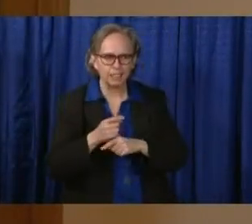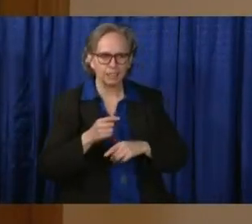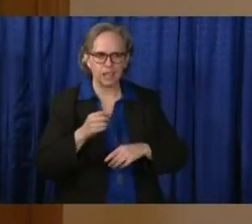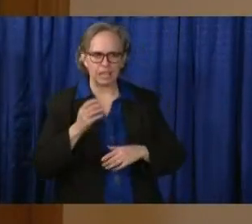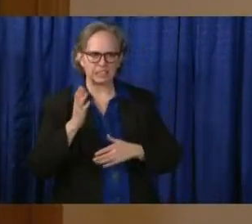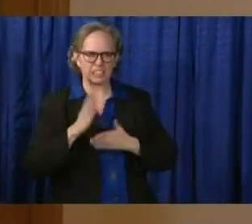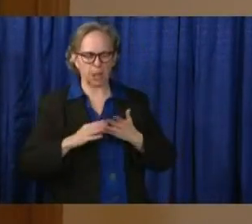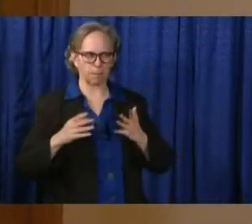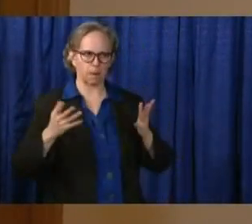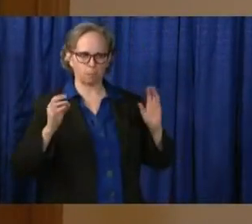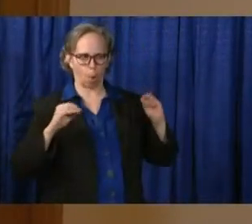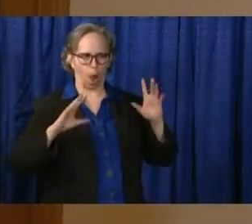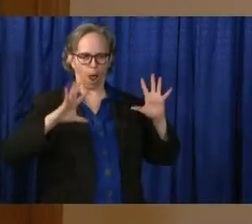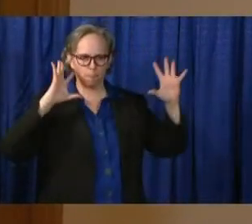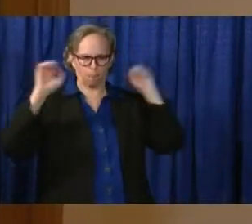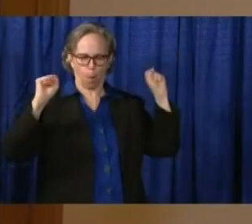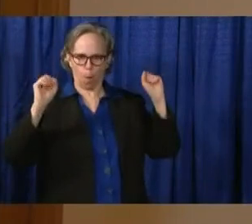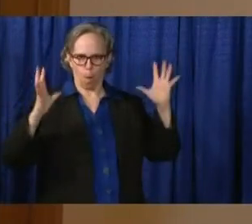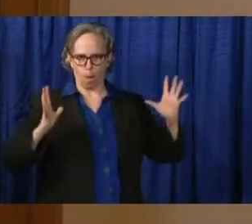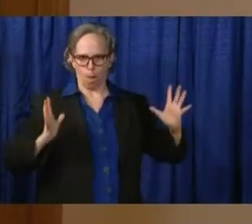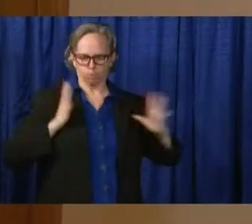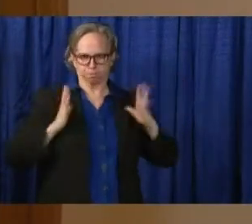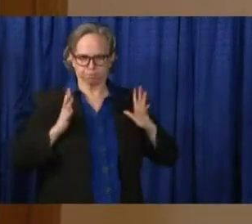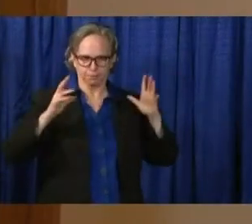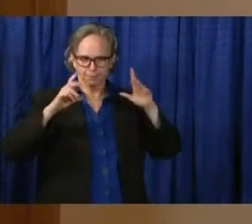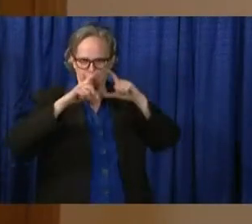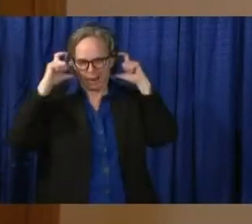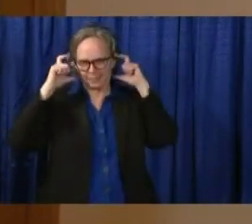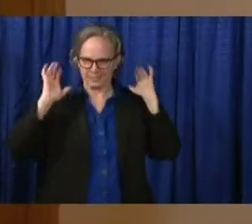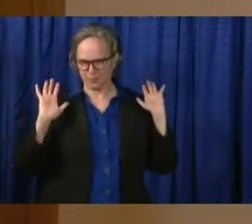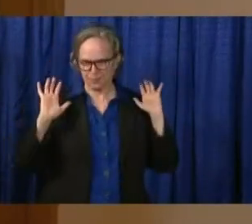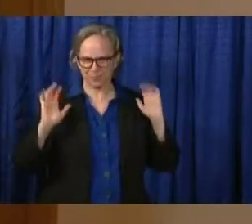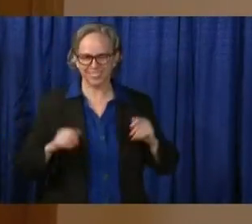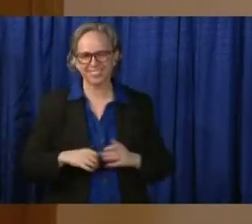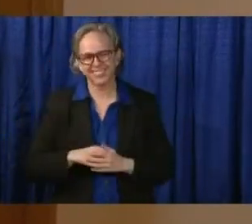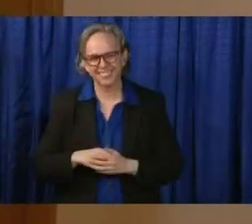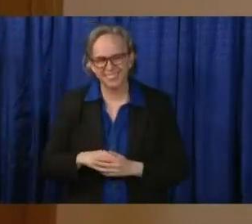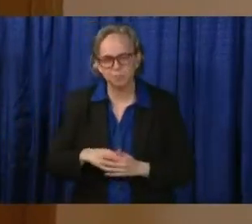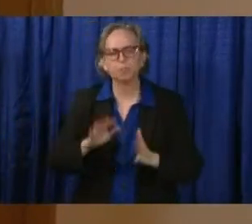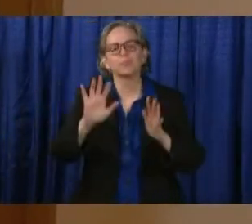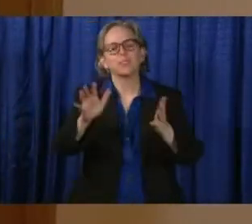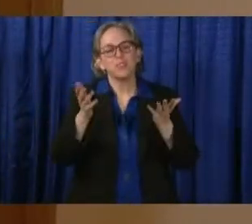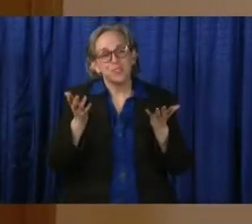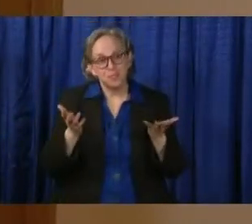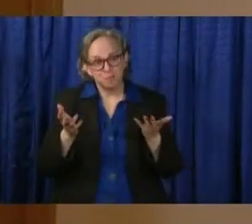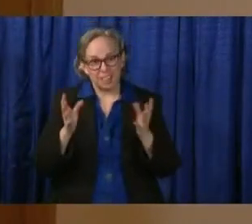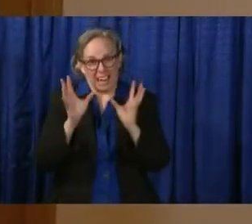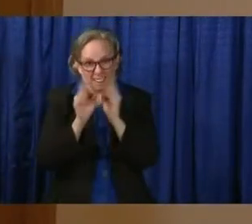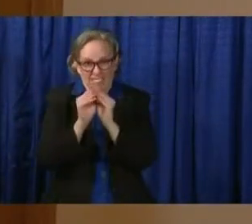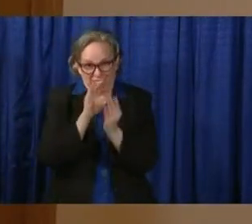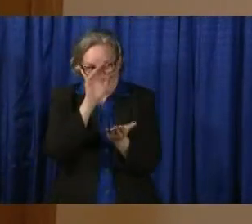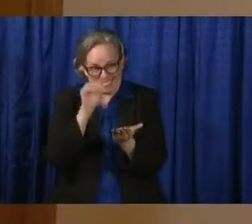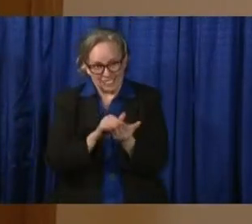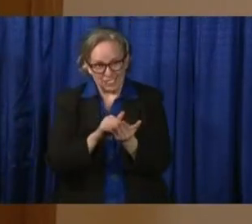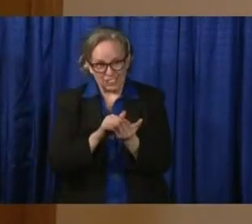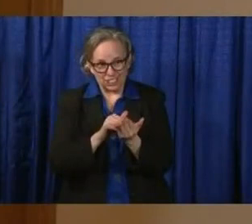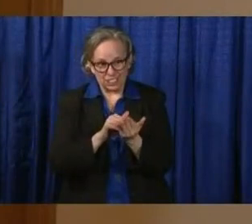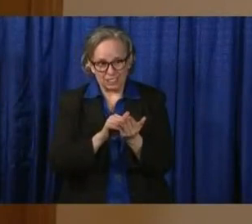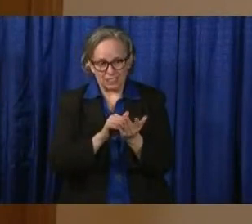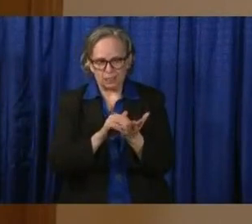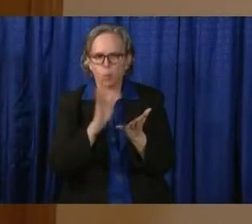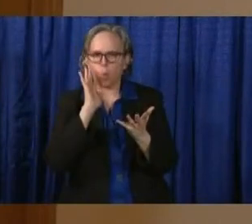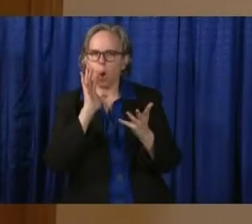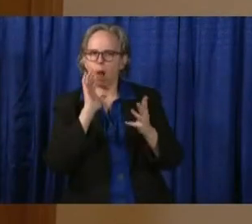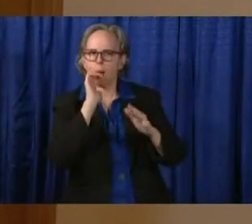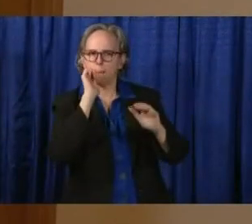too. they're pretty elaborate. And so the convention centers will be a later stage use. We still